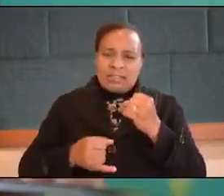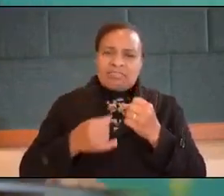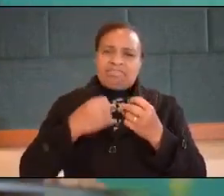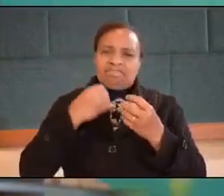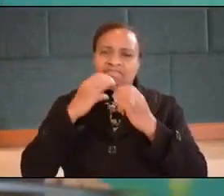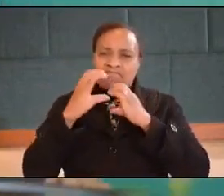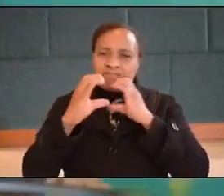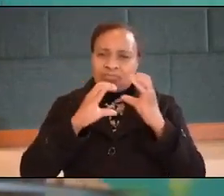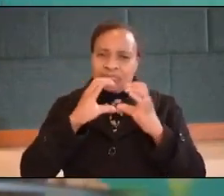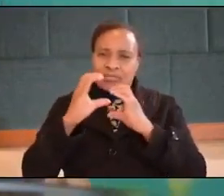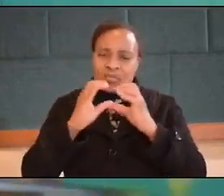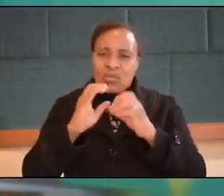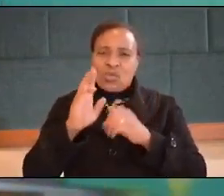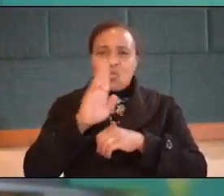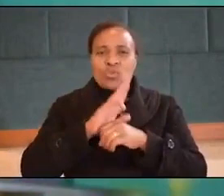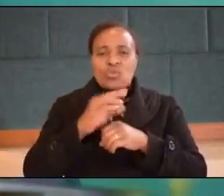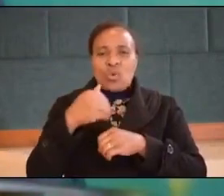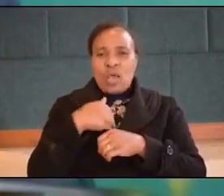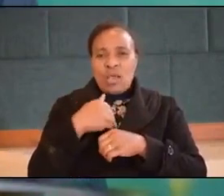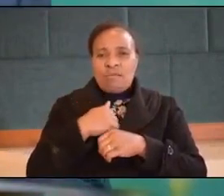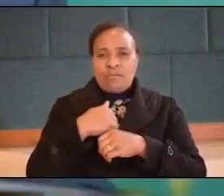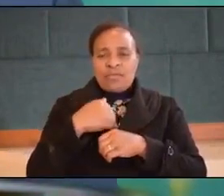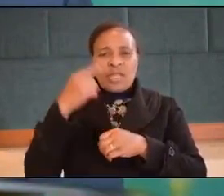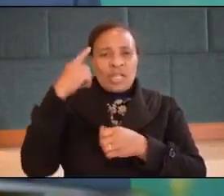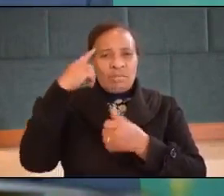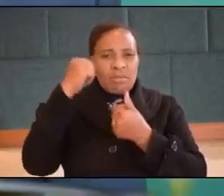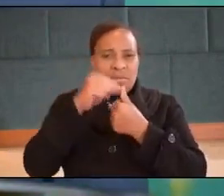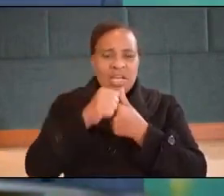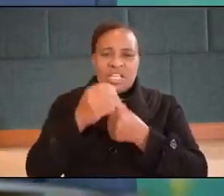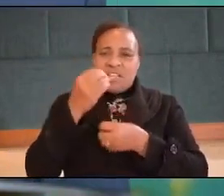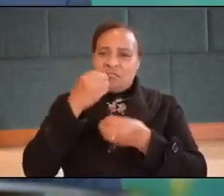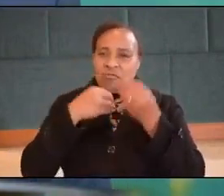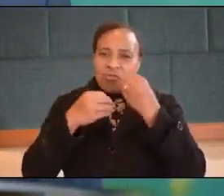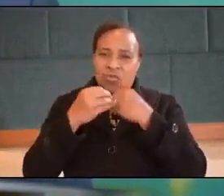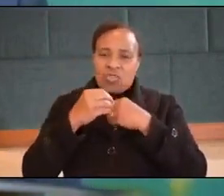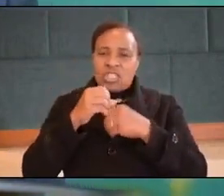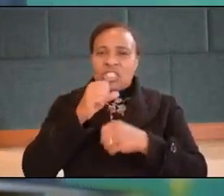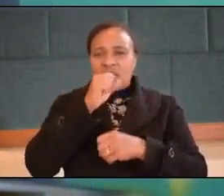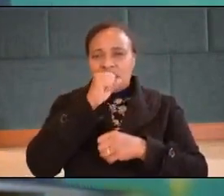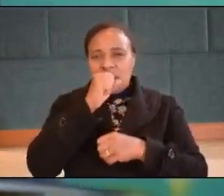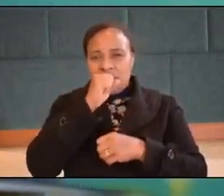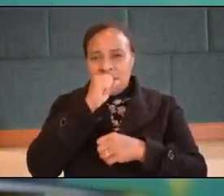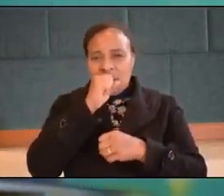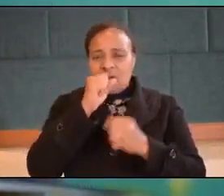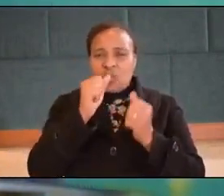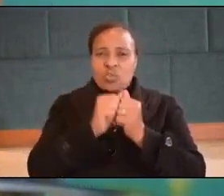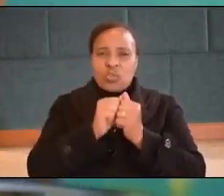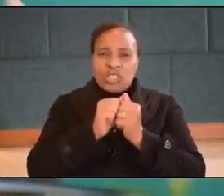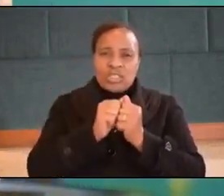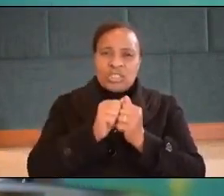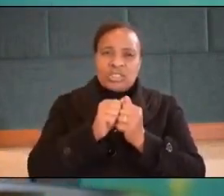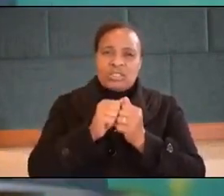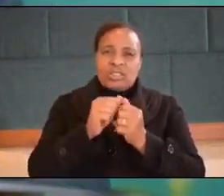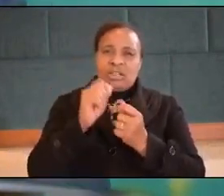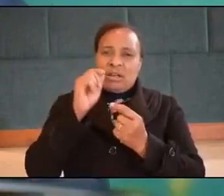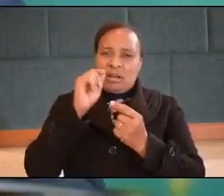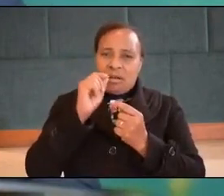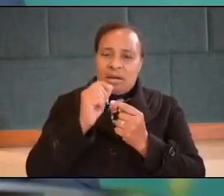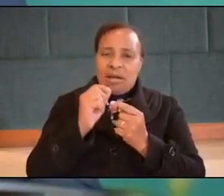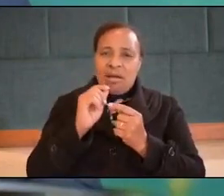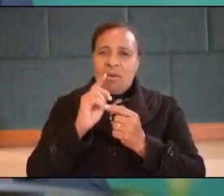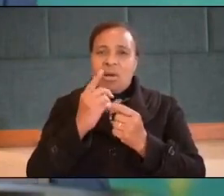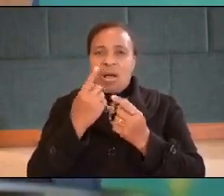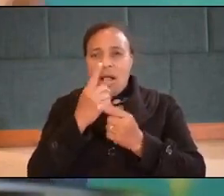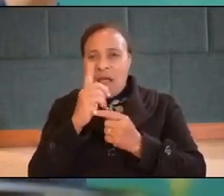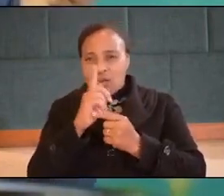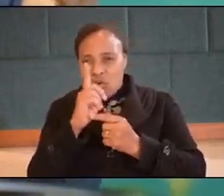used to have i remember the dinars and the candle lights i remember our wonderful wedding